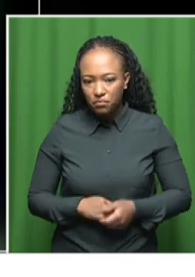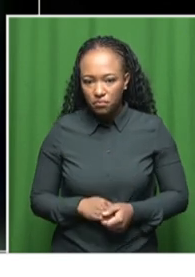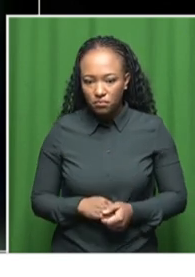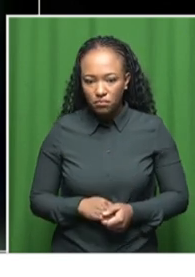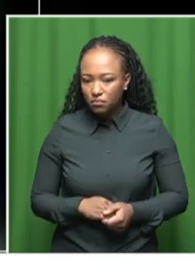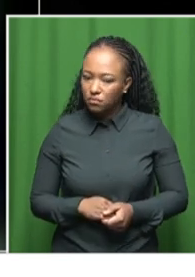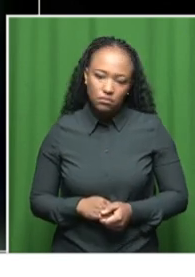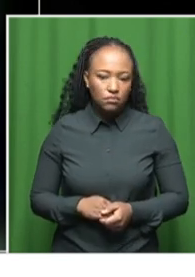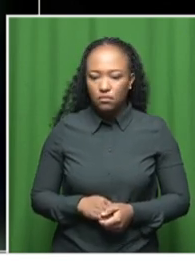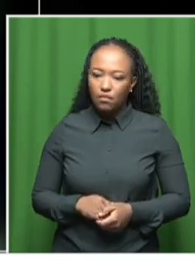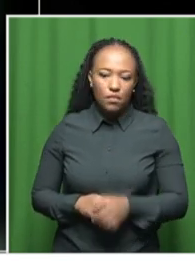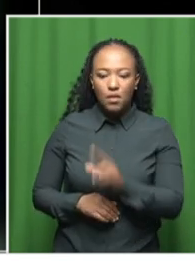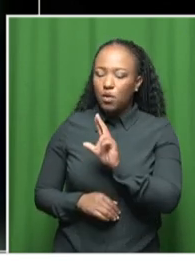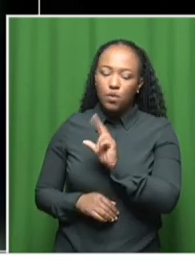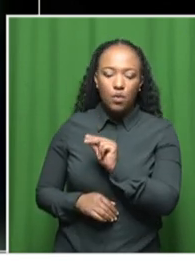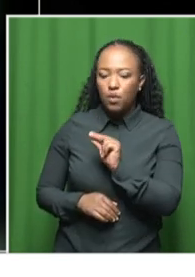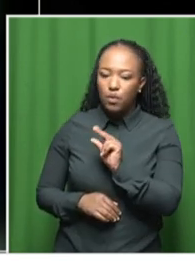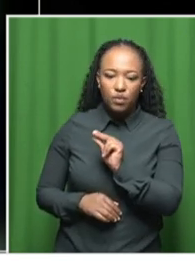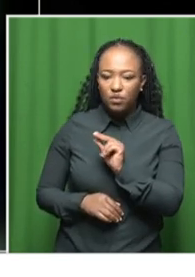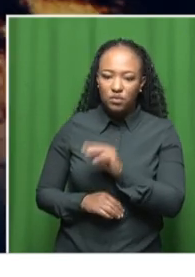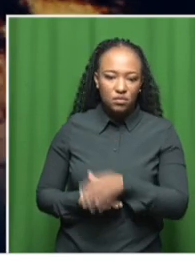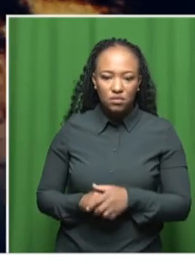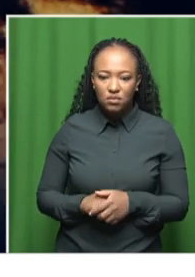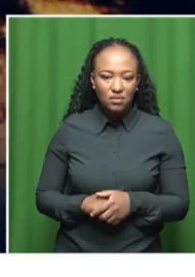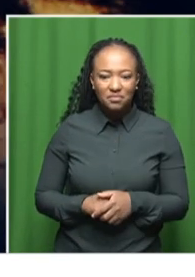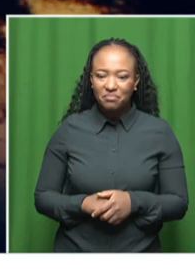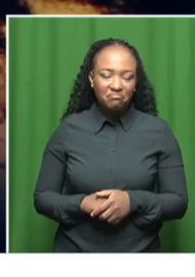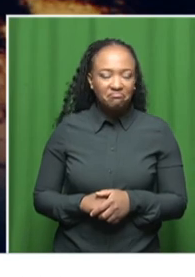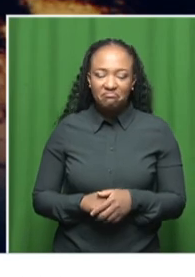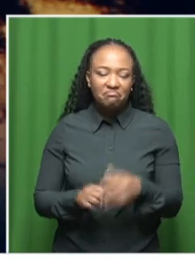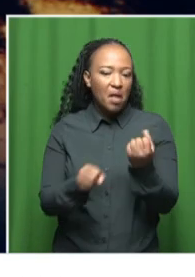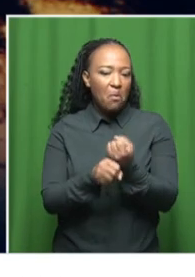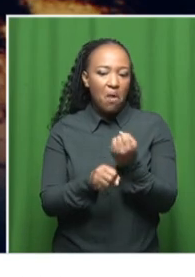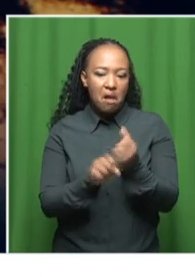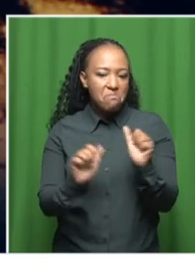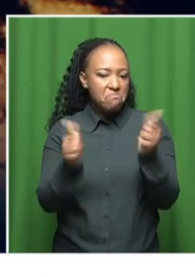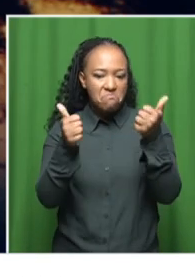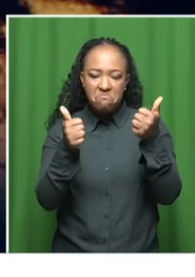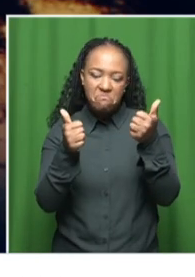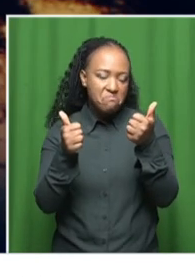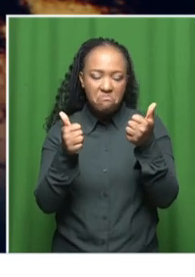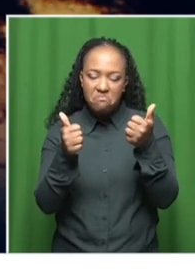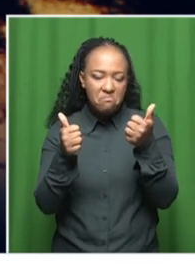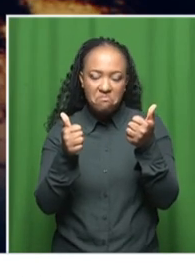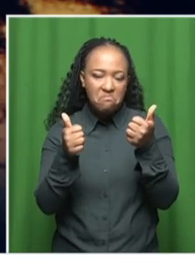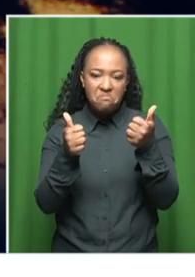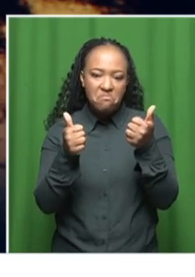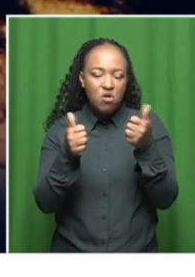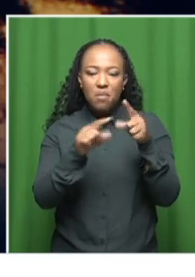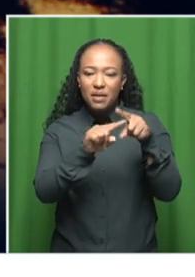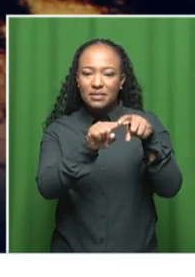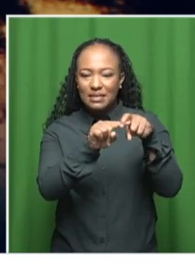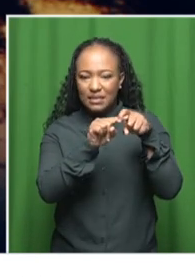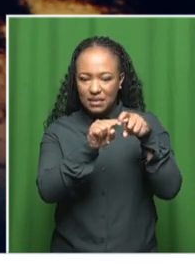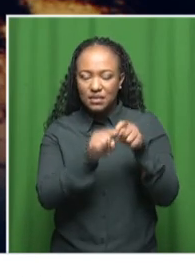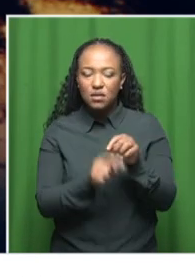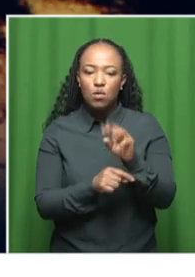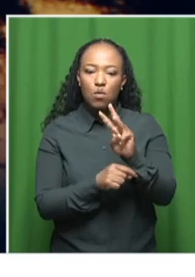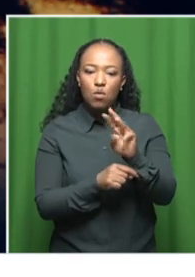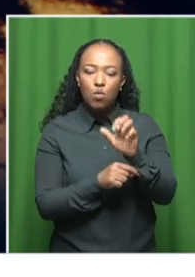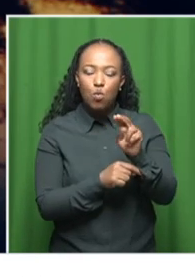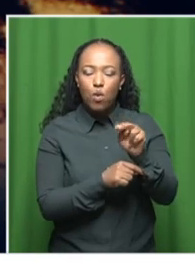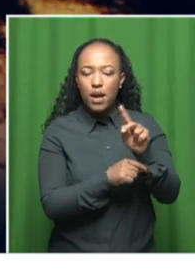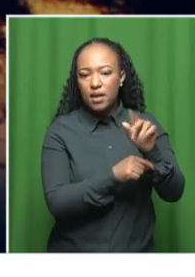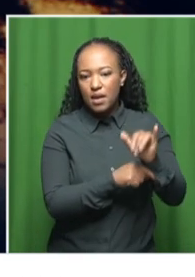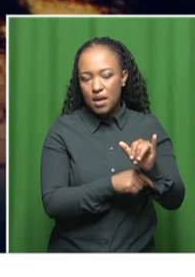No. Unfortunately, that's not working, so I think we're going to have to put that on hold with Wendy. Perhaps we